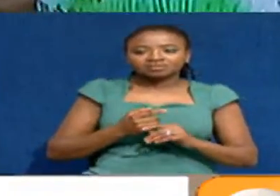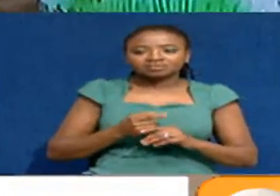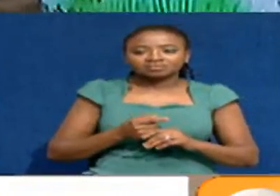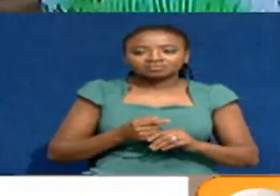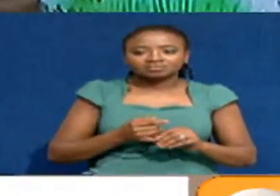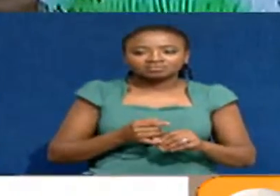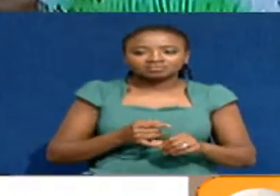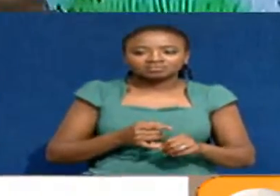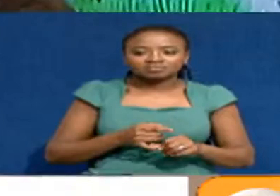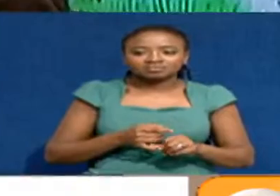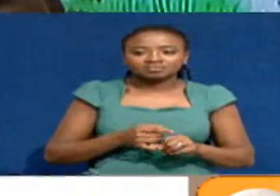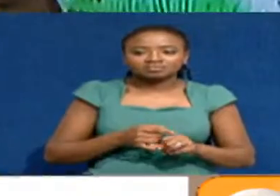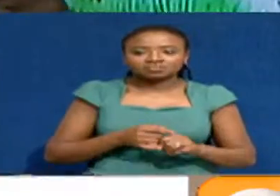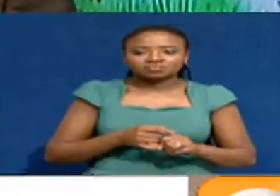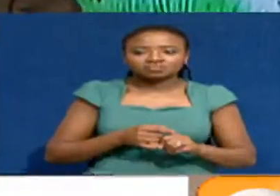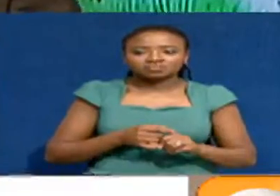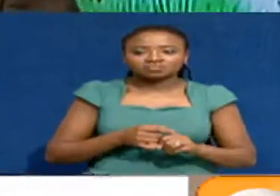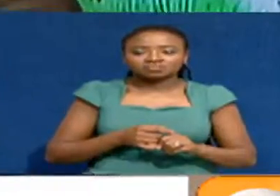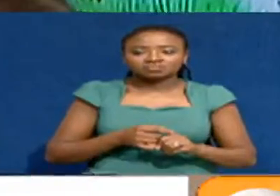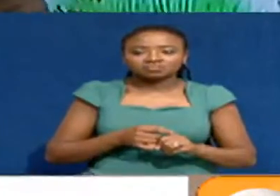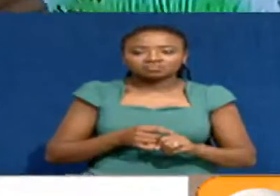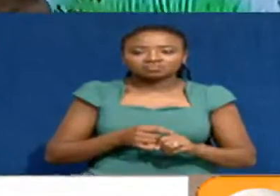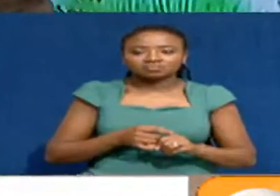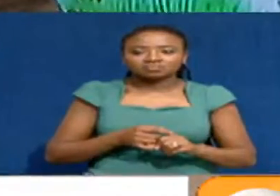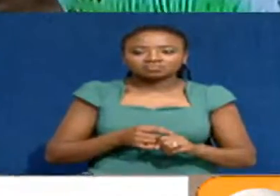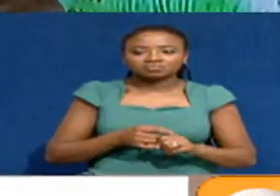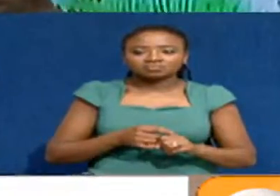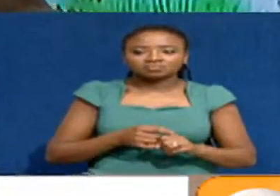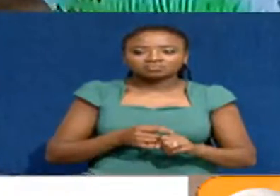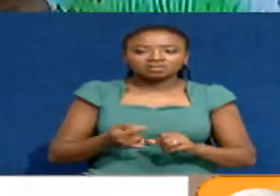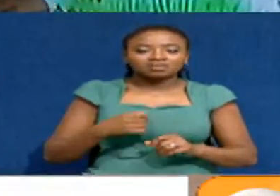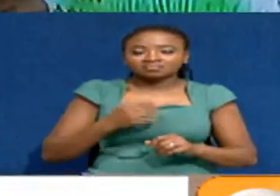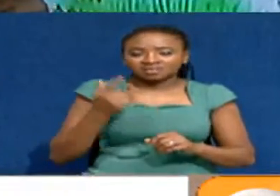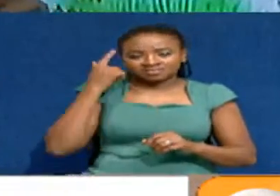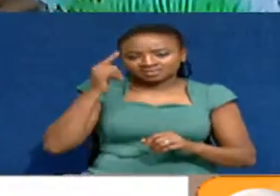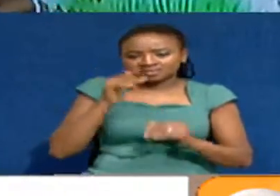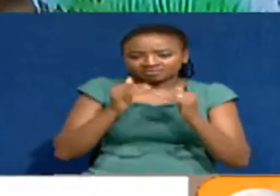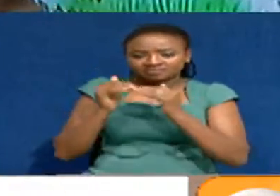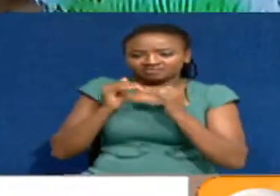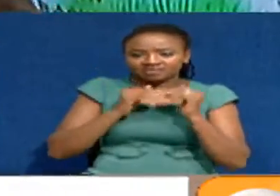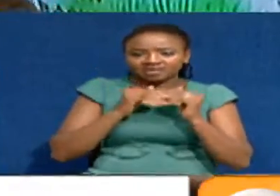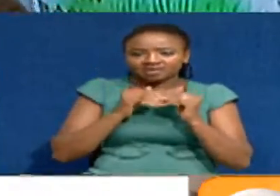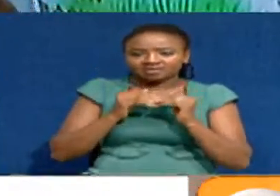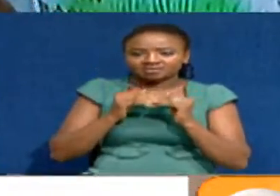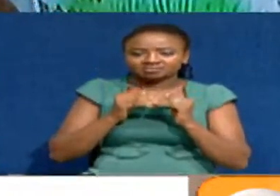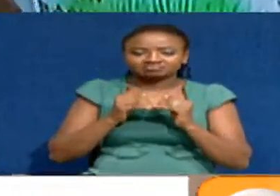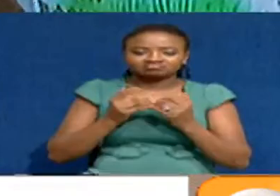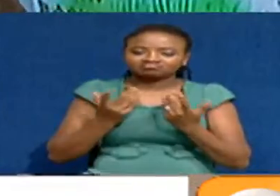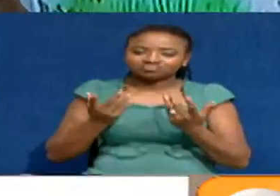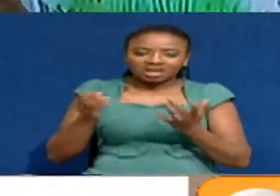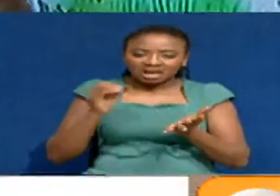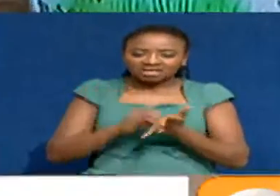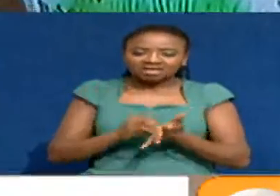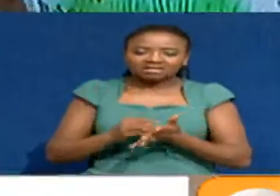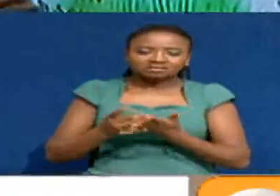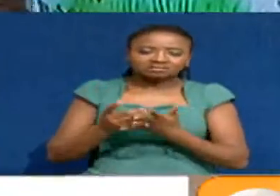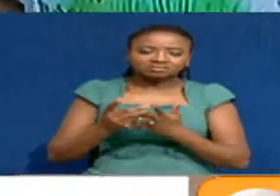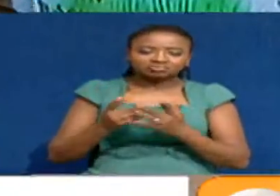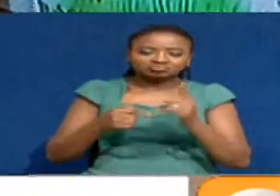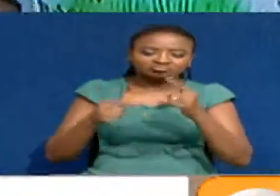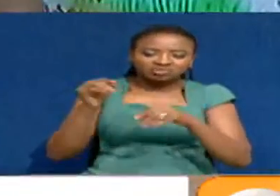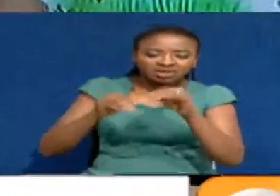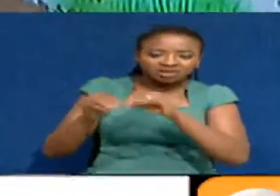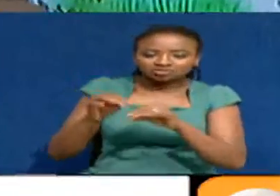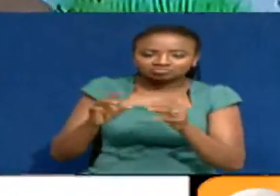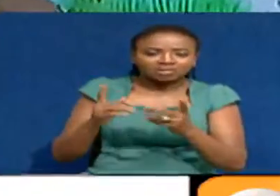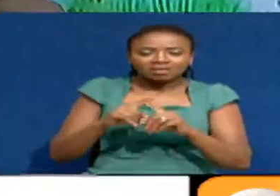didn't want to go through a by-election, not because I cannot win, but I didn't think it is fair to take my people through what the people of Kiaba have gone through. And since